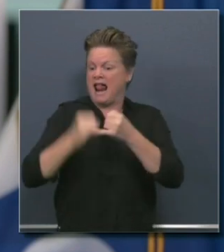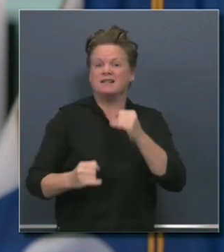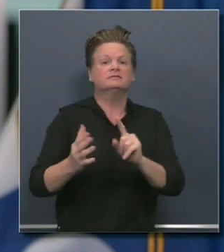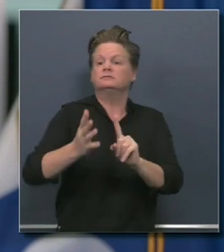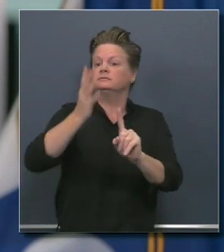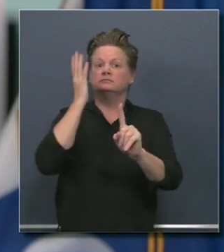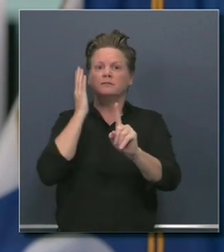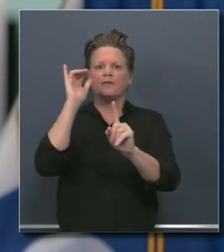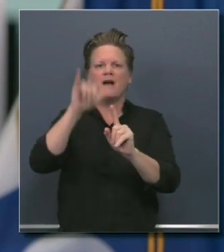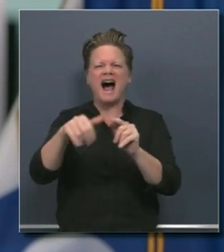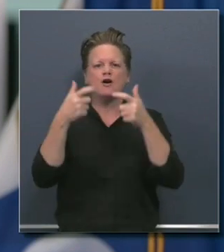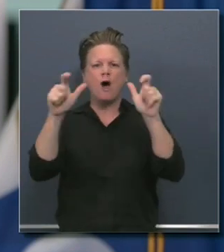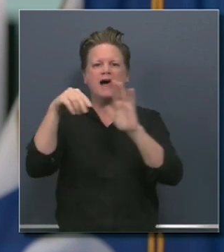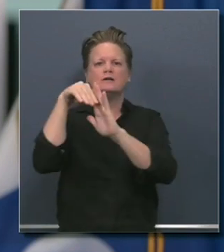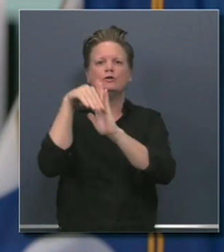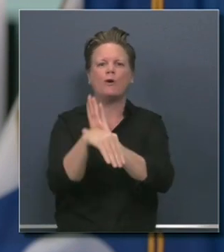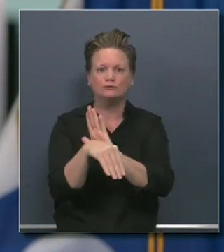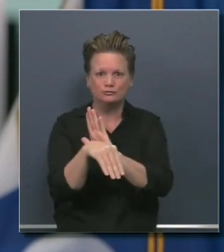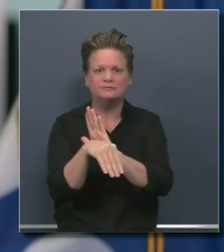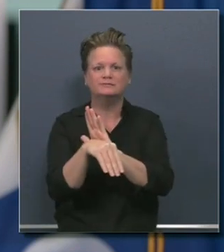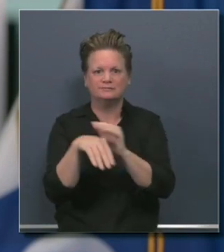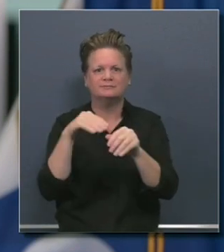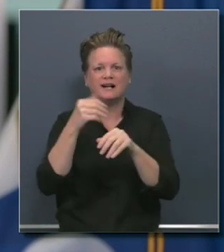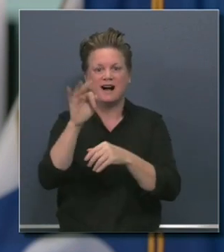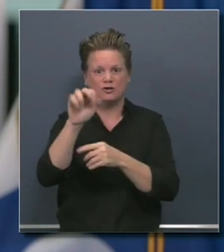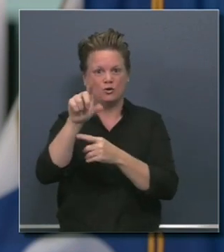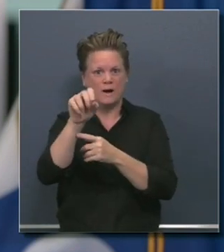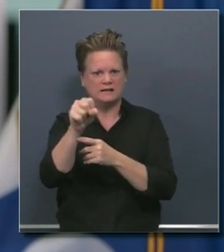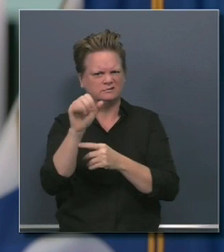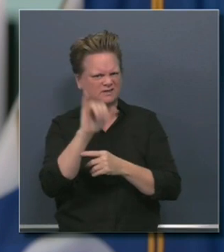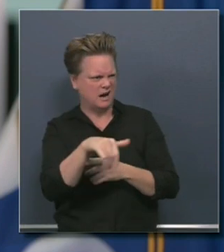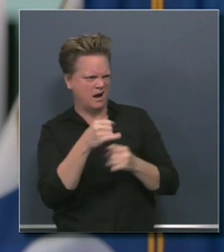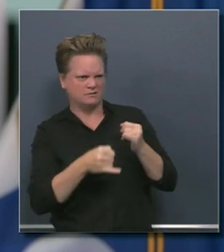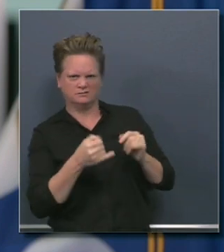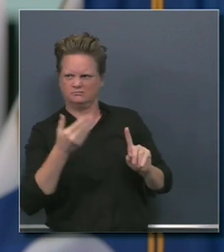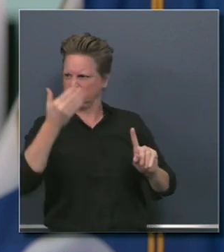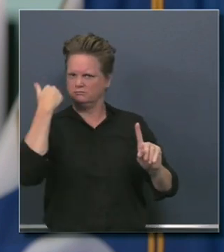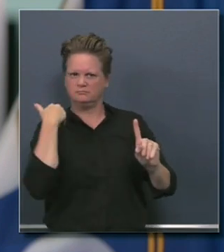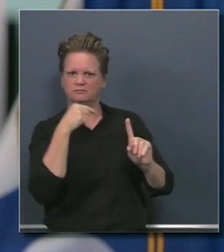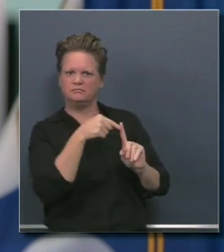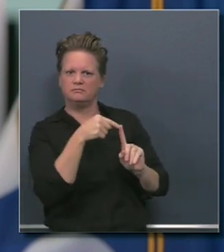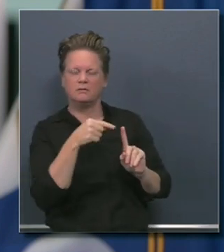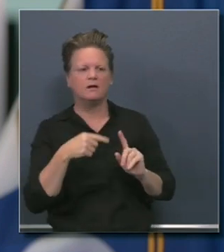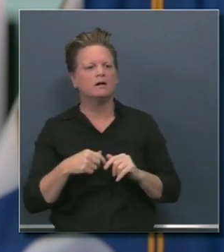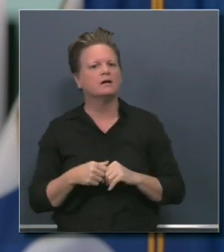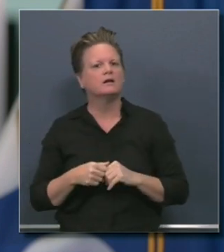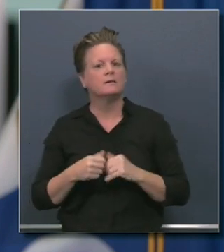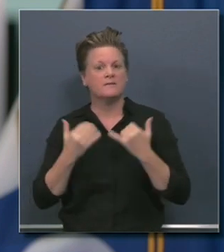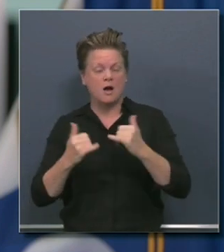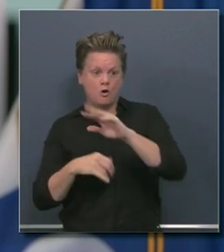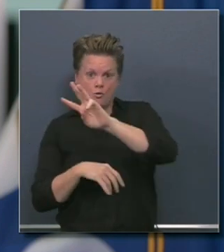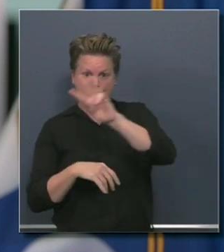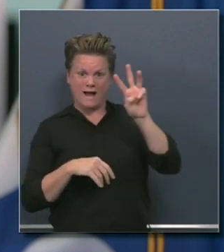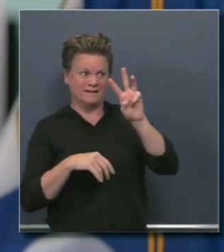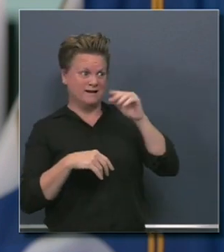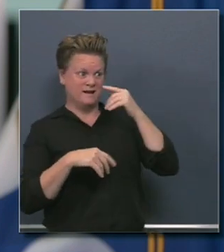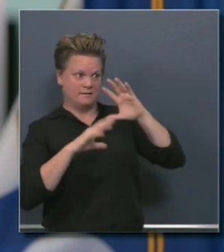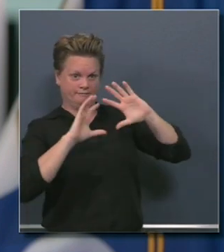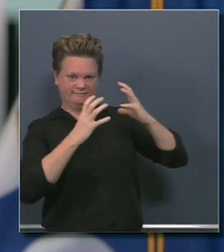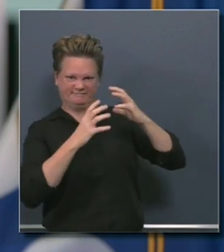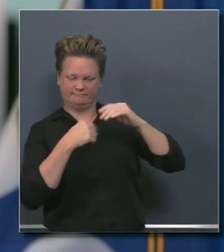a level of cooperation that led to conversation with our Western governors and our Western PAC,